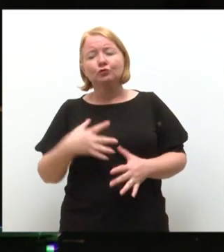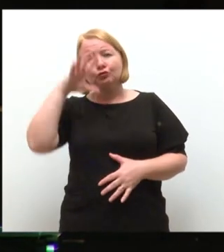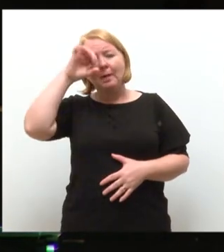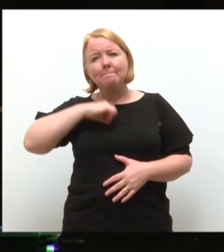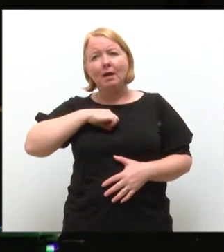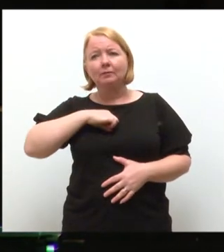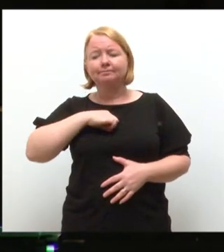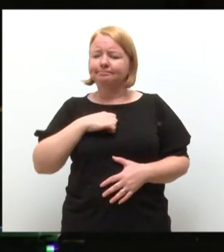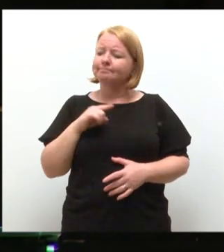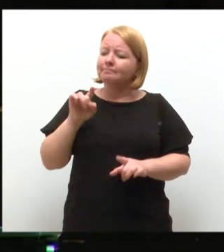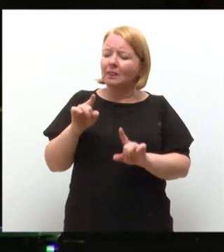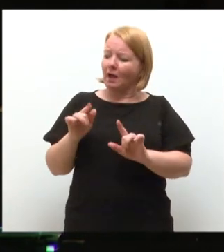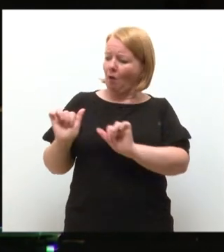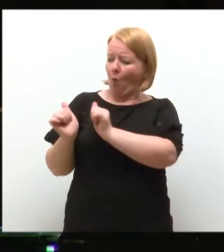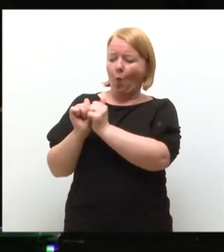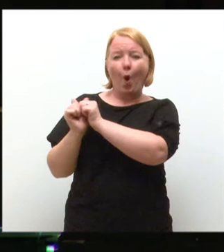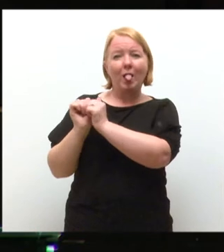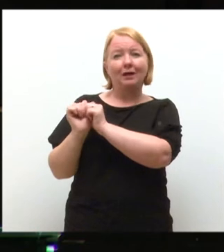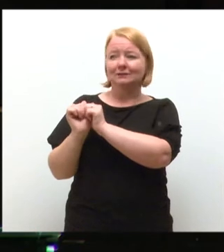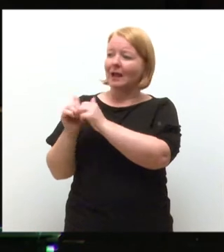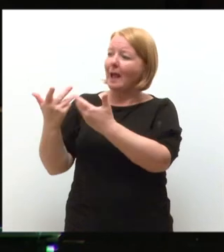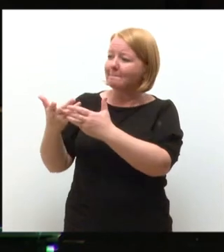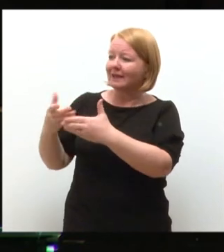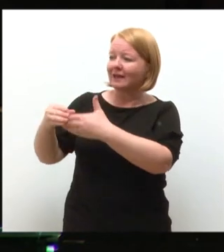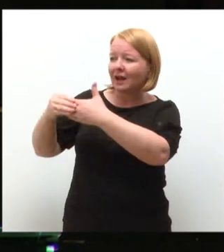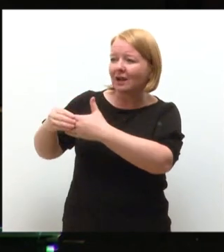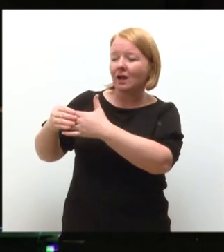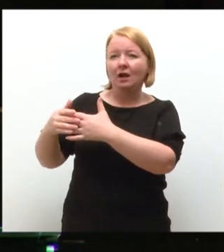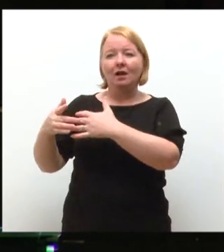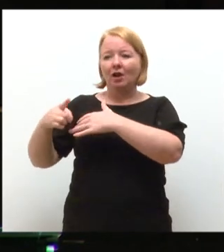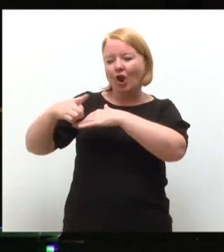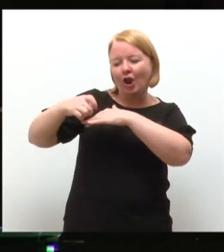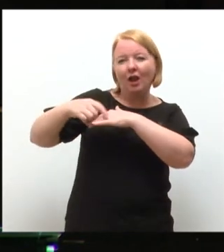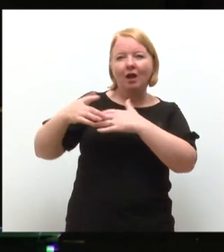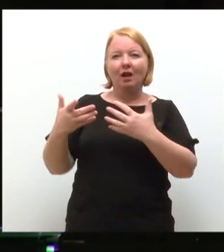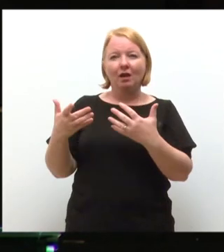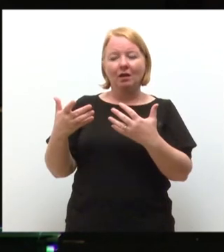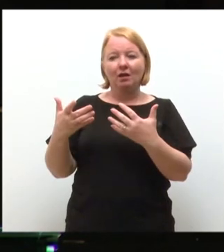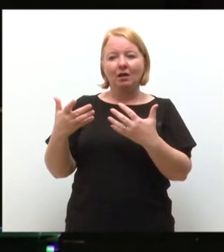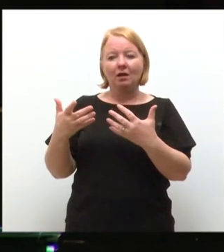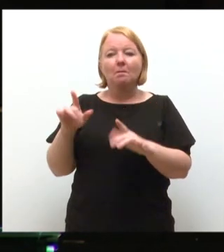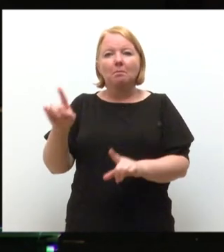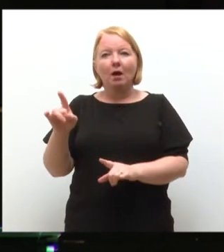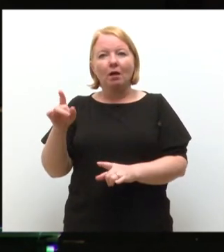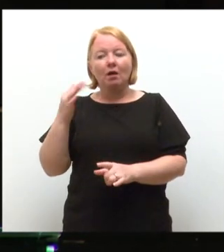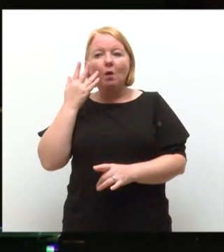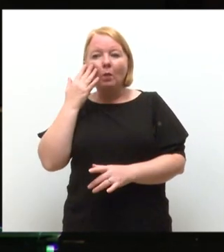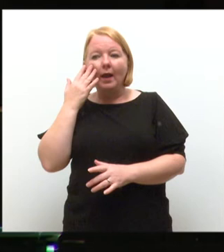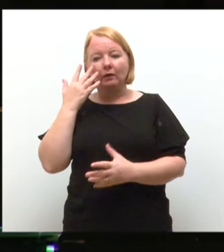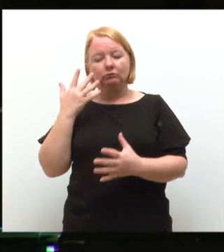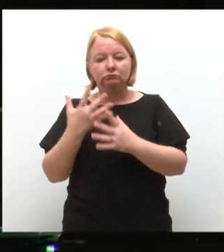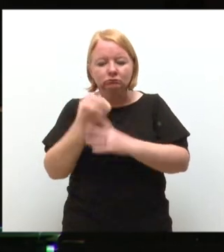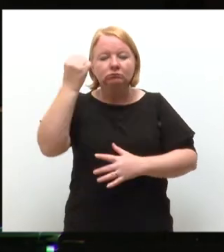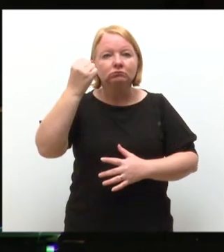wryly that her male colleagues congratulated on her engagement to be married, but were completely silent on her major